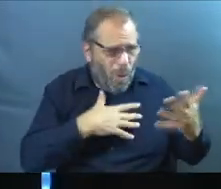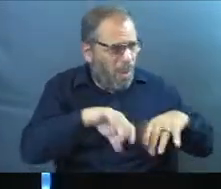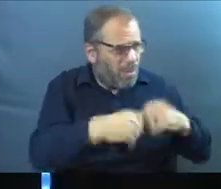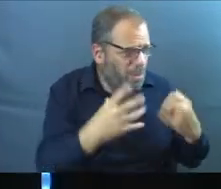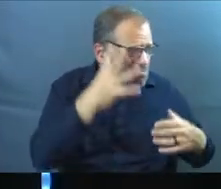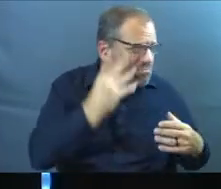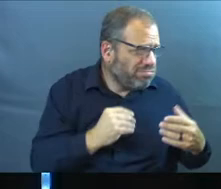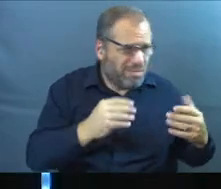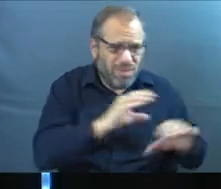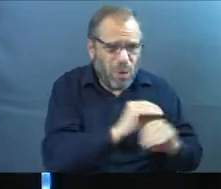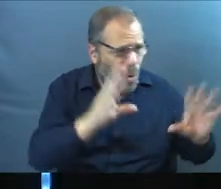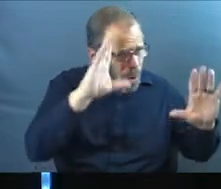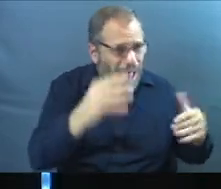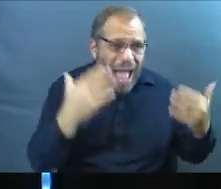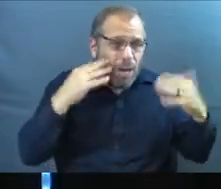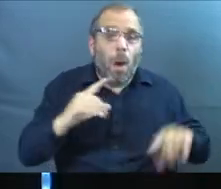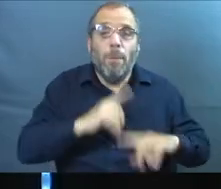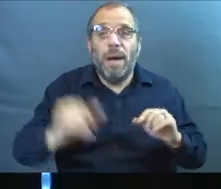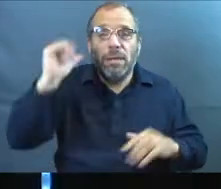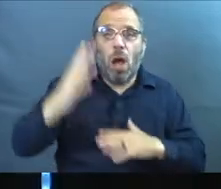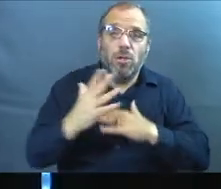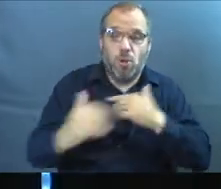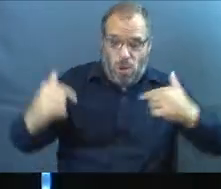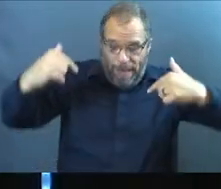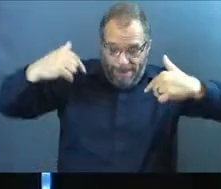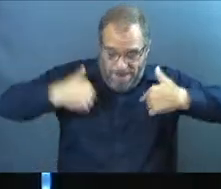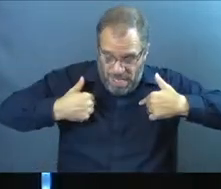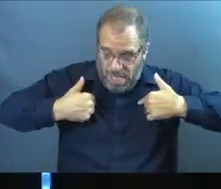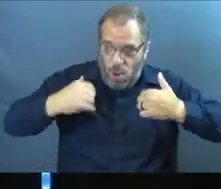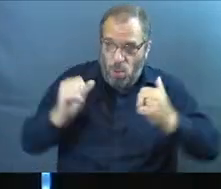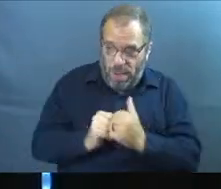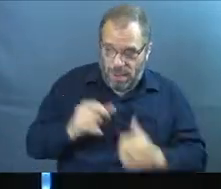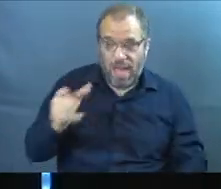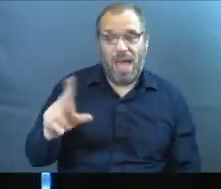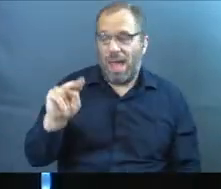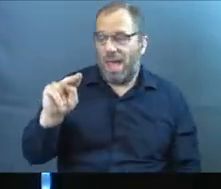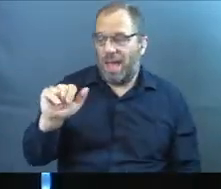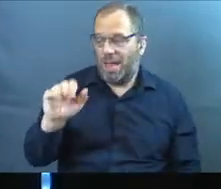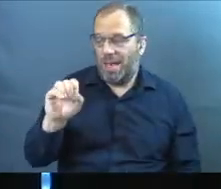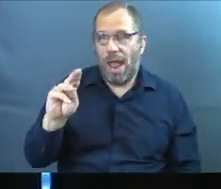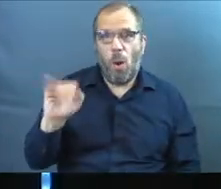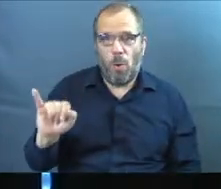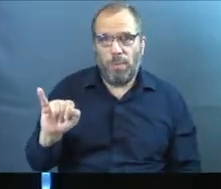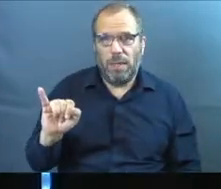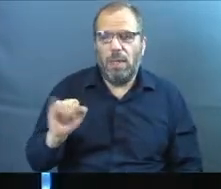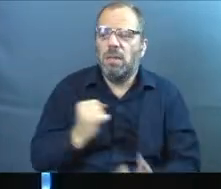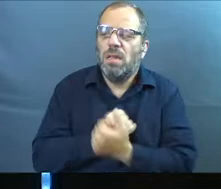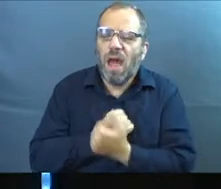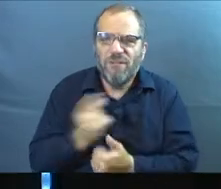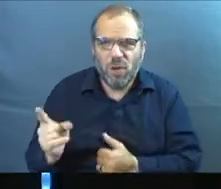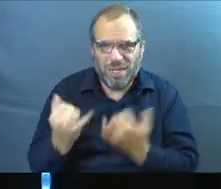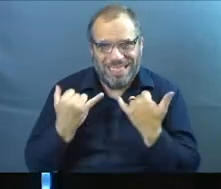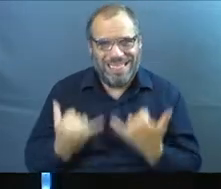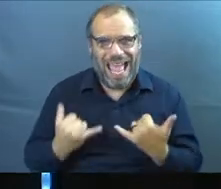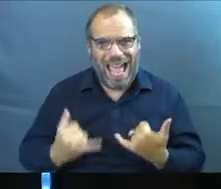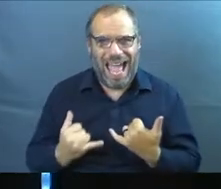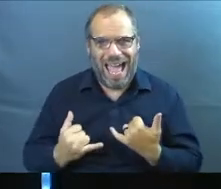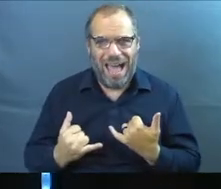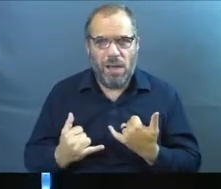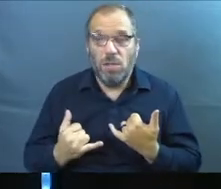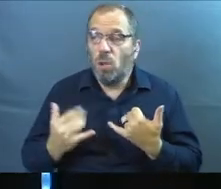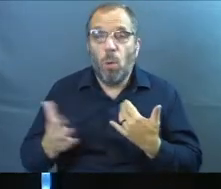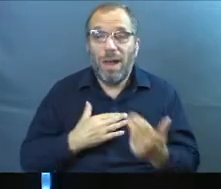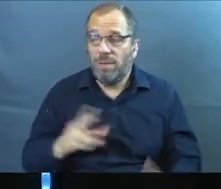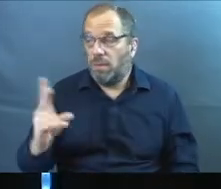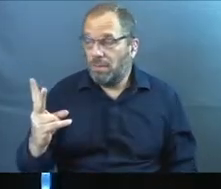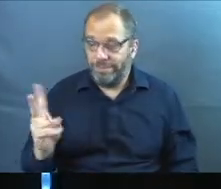broken, if it really is hopeless. I don't know. But I know that God is calling me to this person. God is calling me to love Naomi right now. So I'm gonna